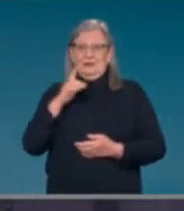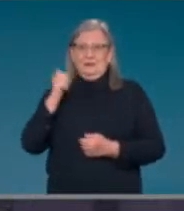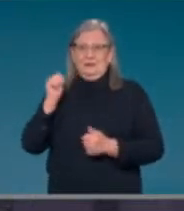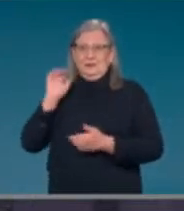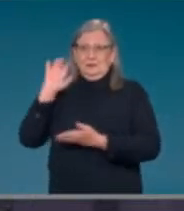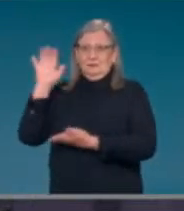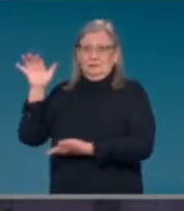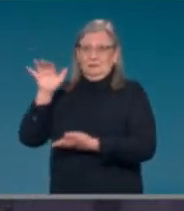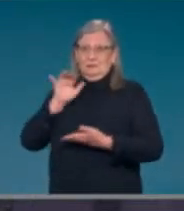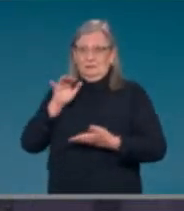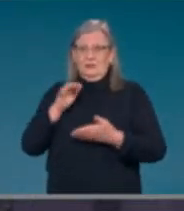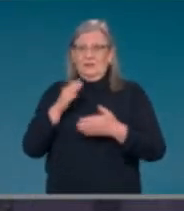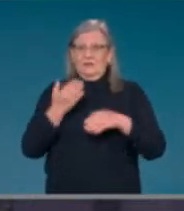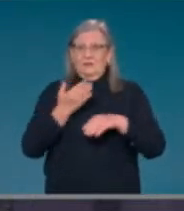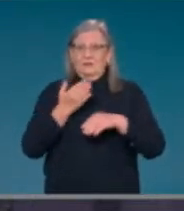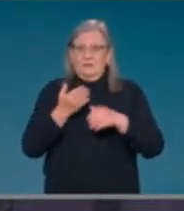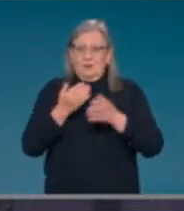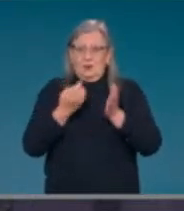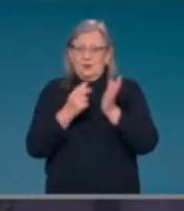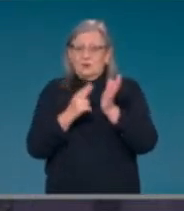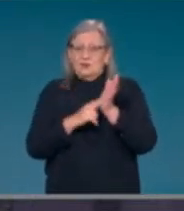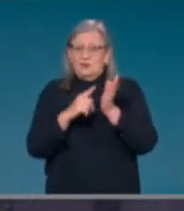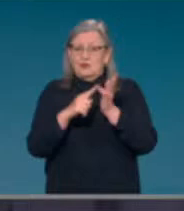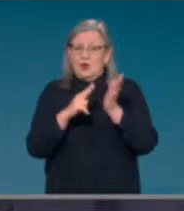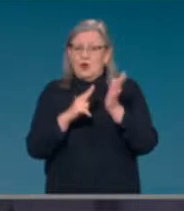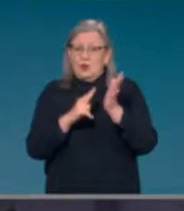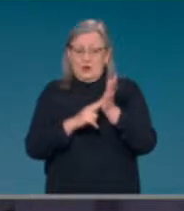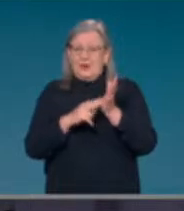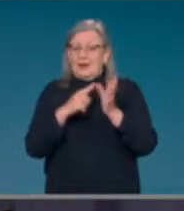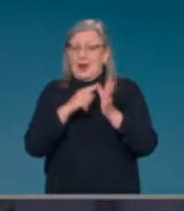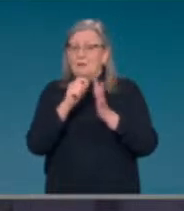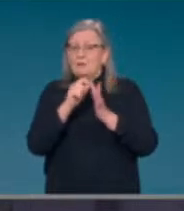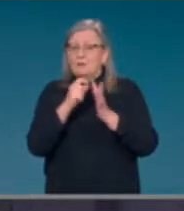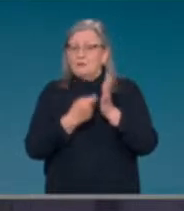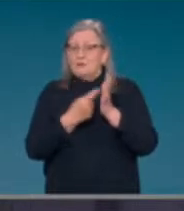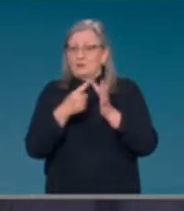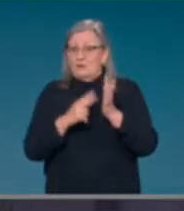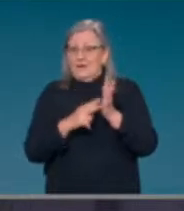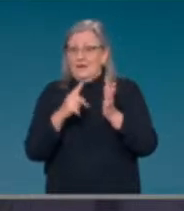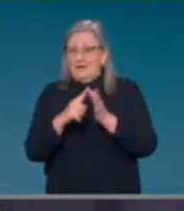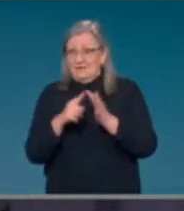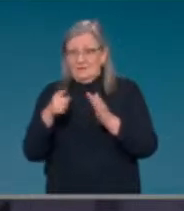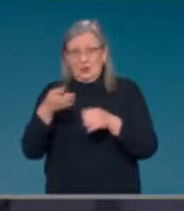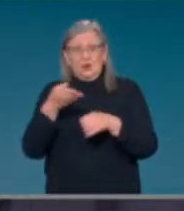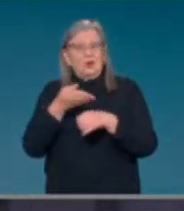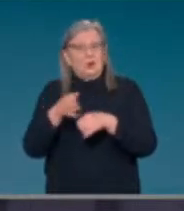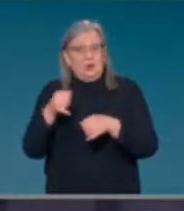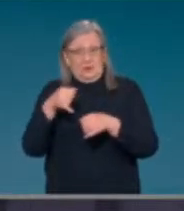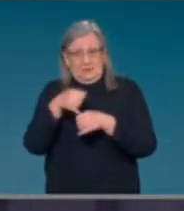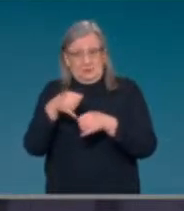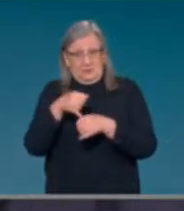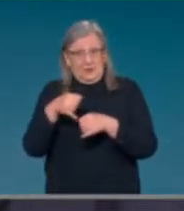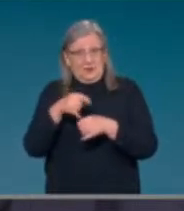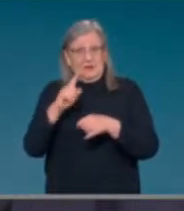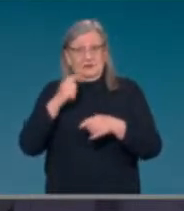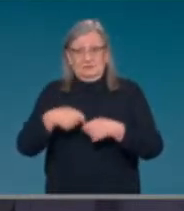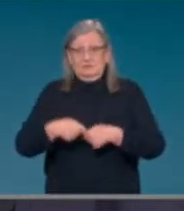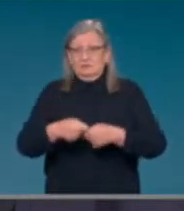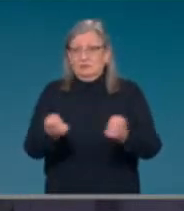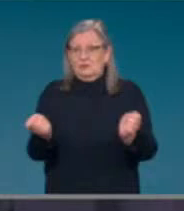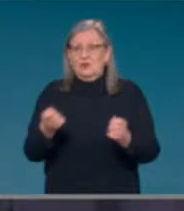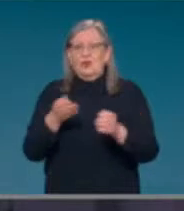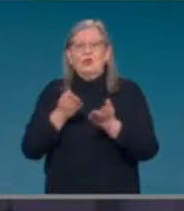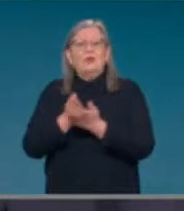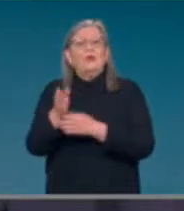monoclonal antibody therapy that will now be made available via the hospital process